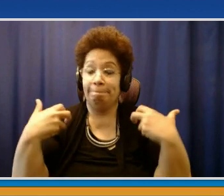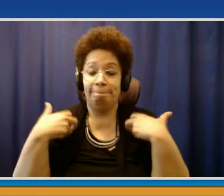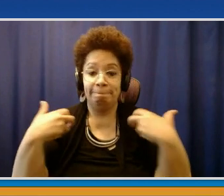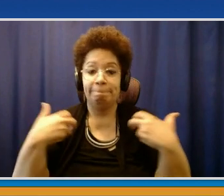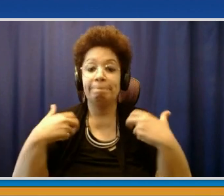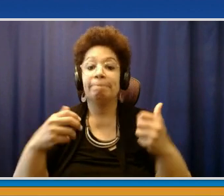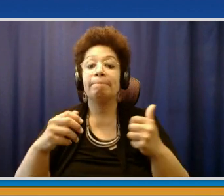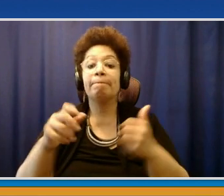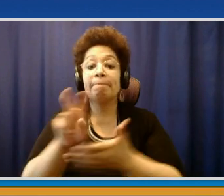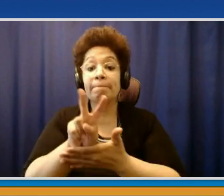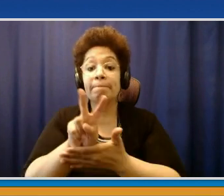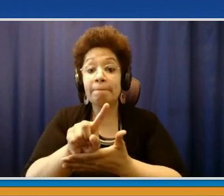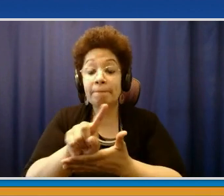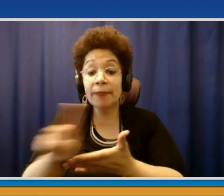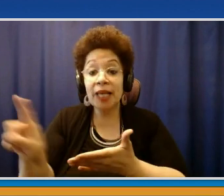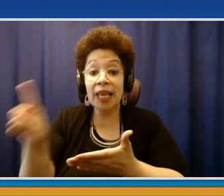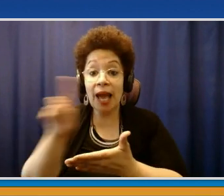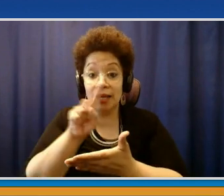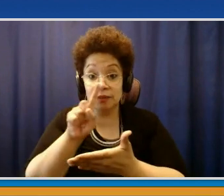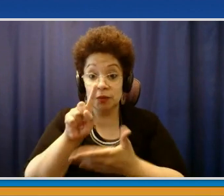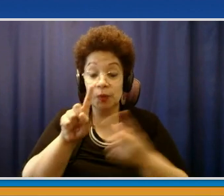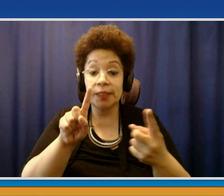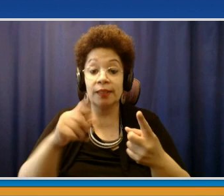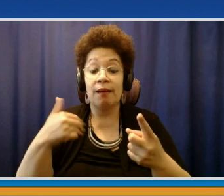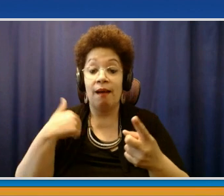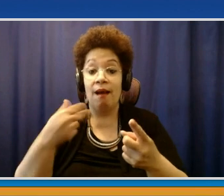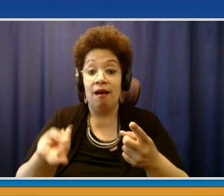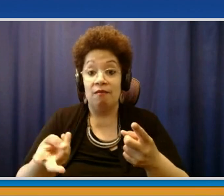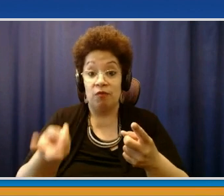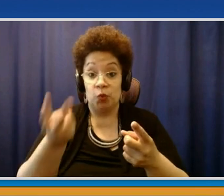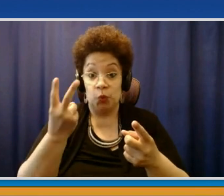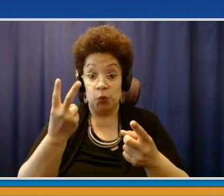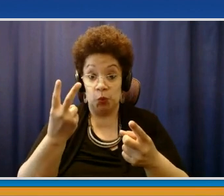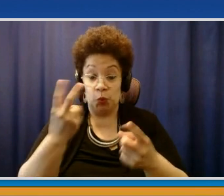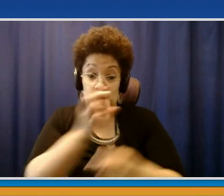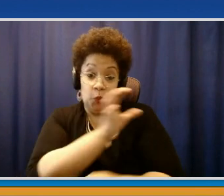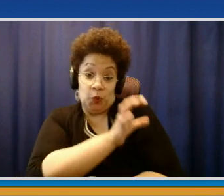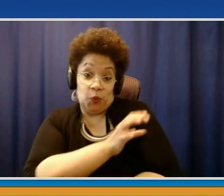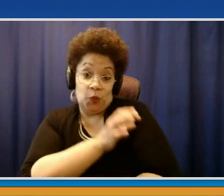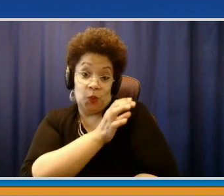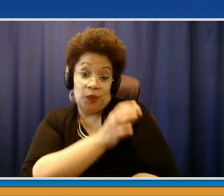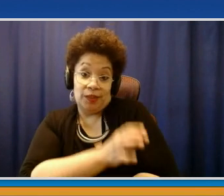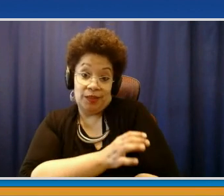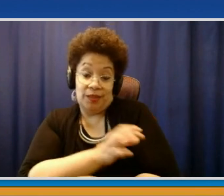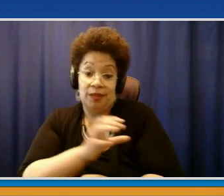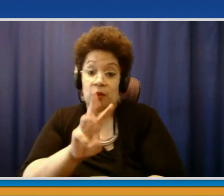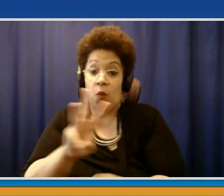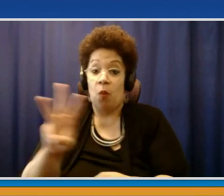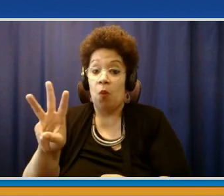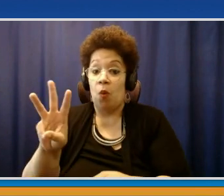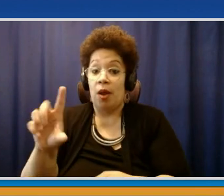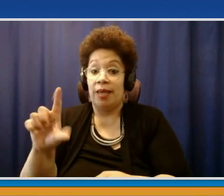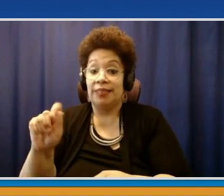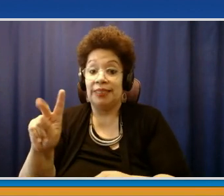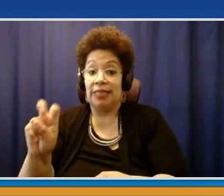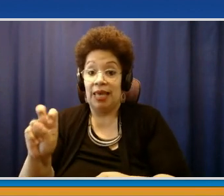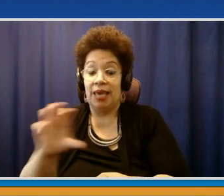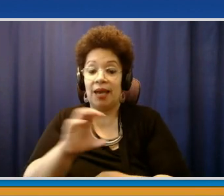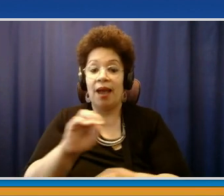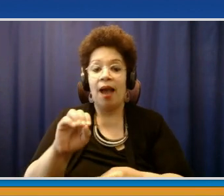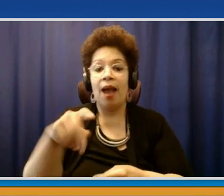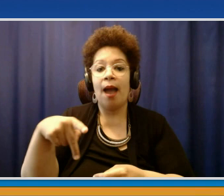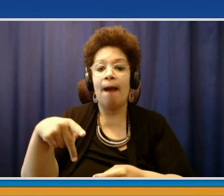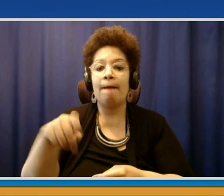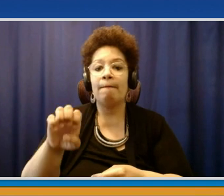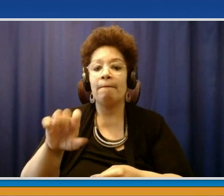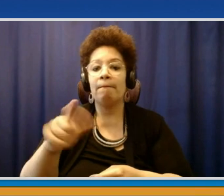similar clinics like this at Westlake High School and Pelham High School in a consolidated efforts for a number of different school districts, and we were able to get a good number of young